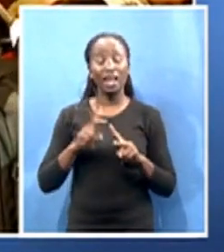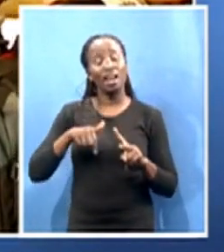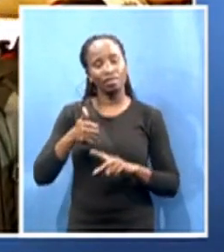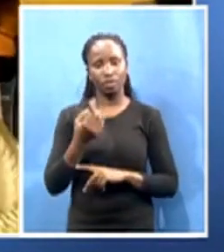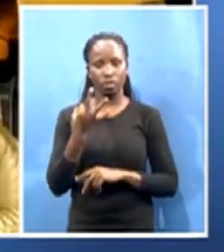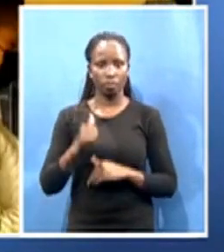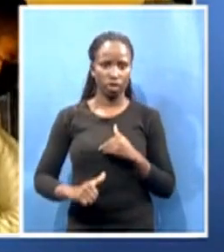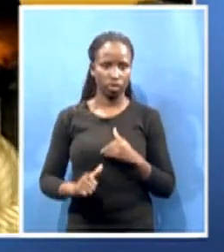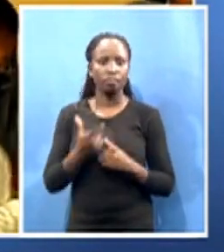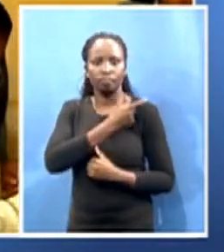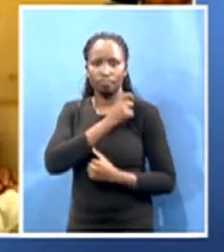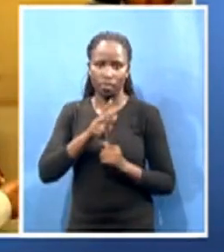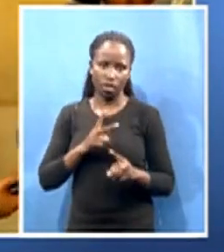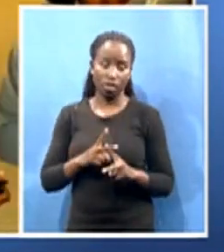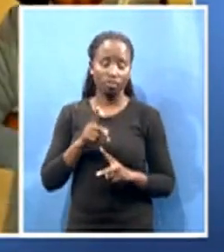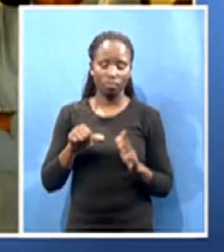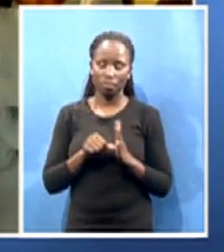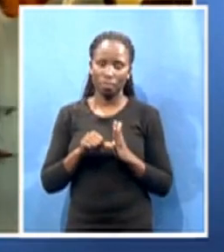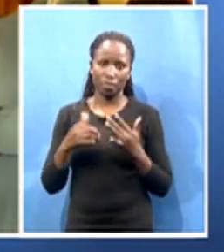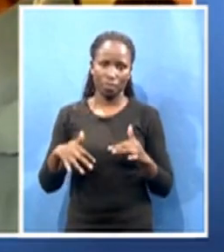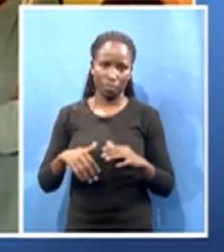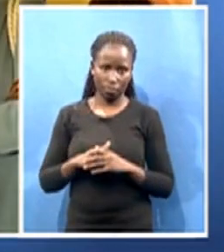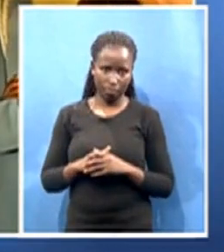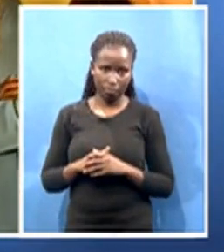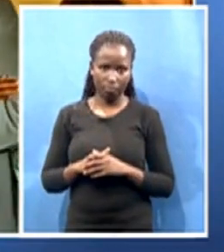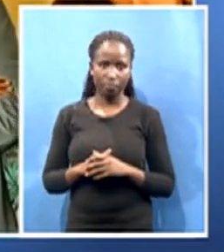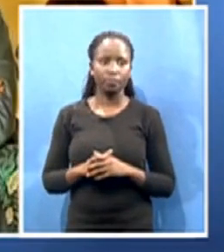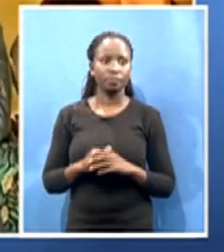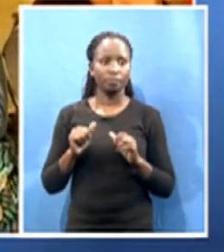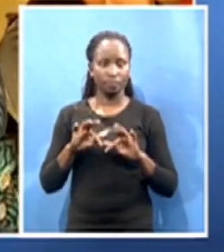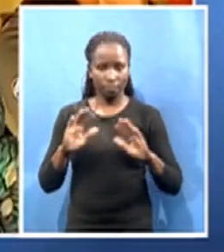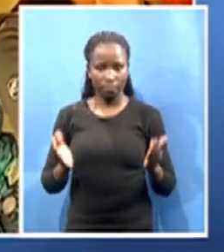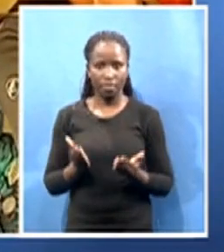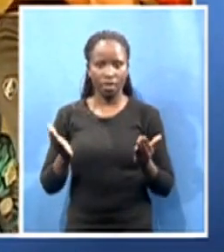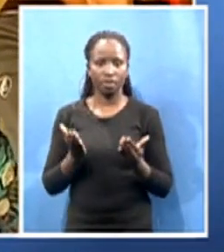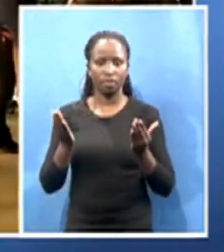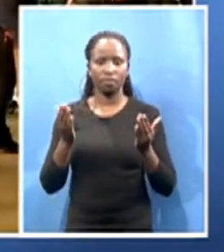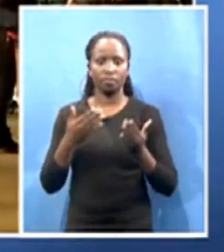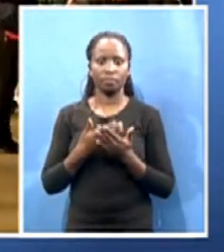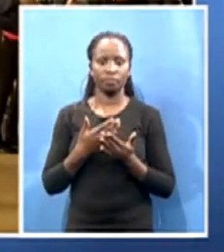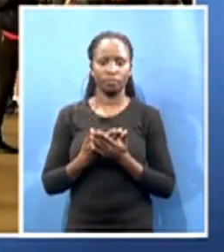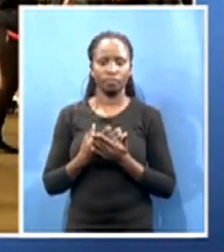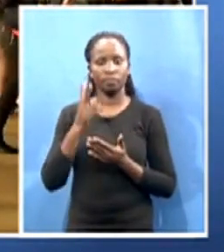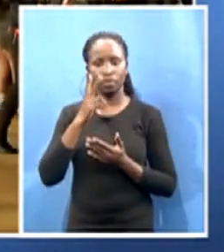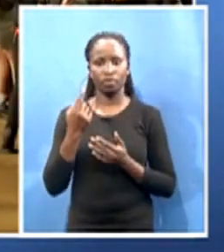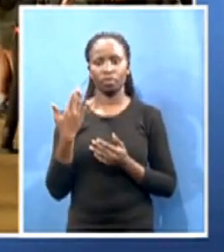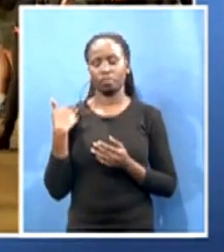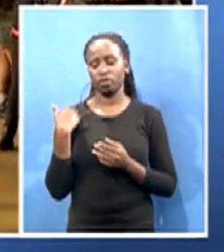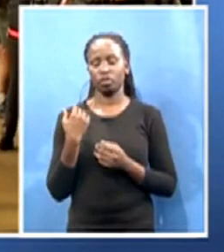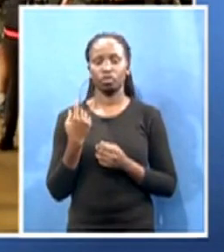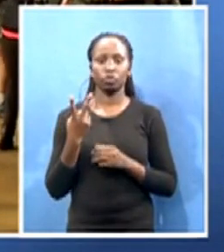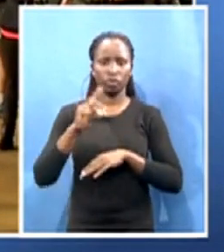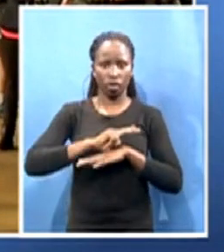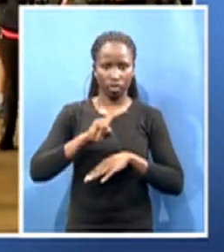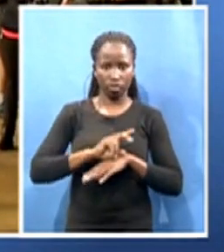think that we've had some really encouraging data coming through in the last few days of people receiving their SMSs and arriving